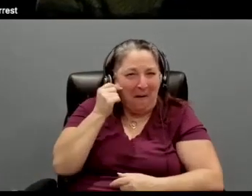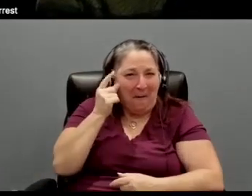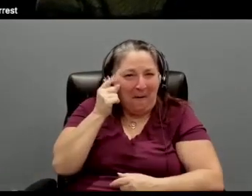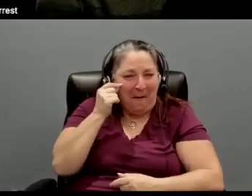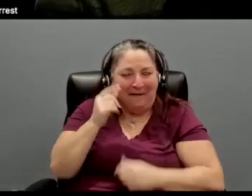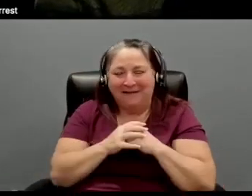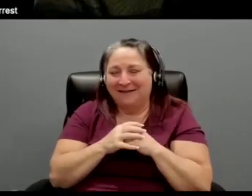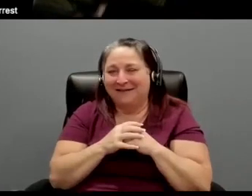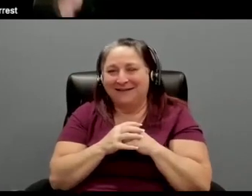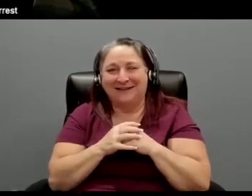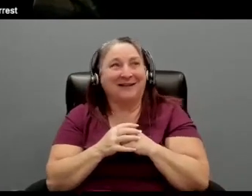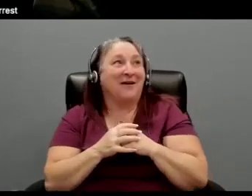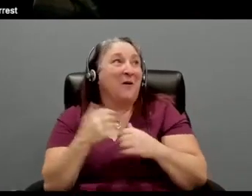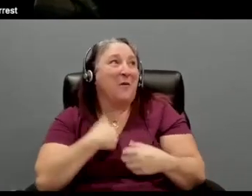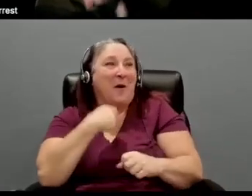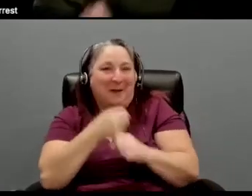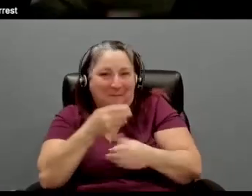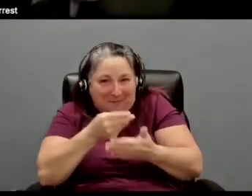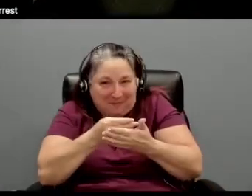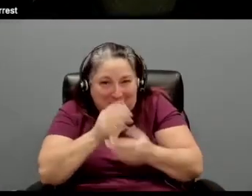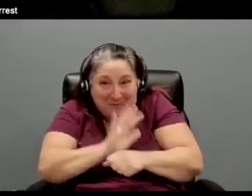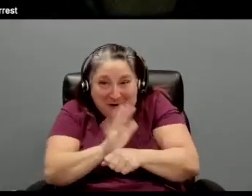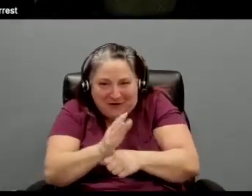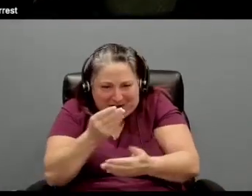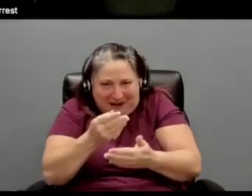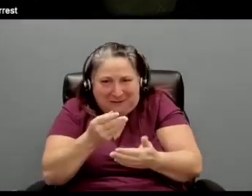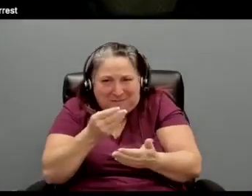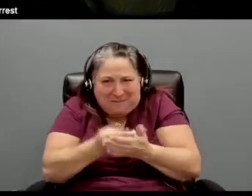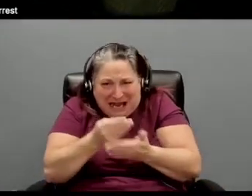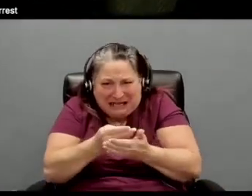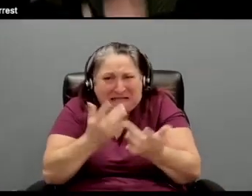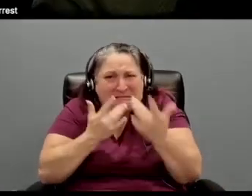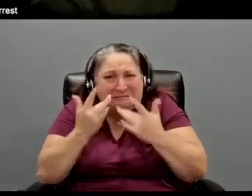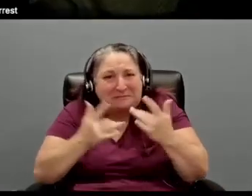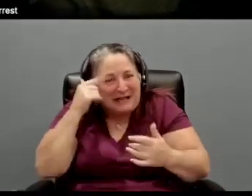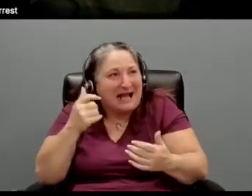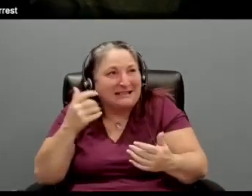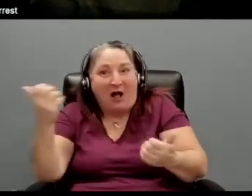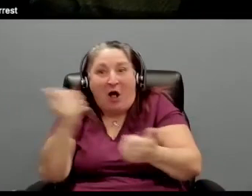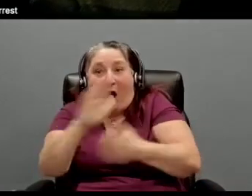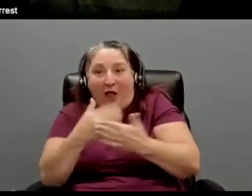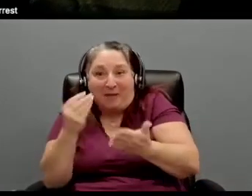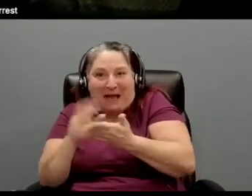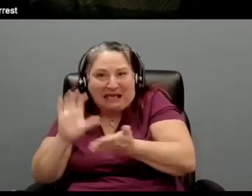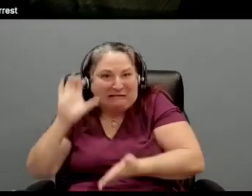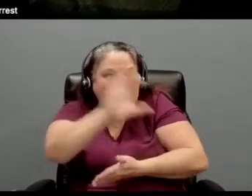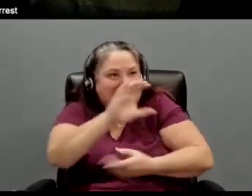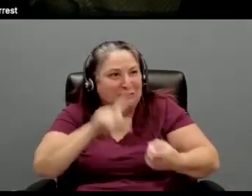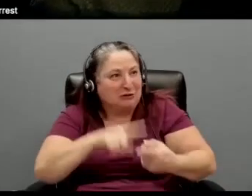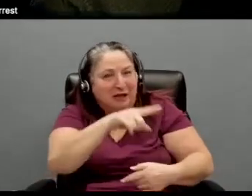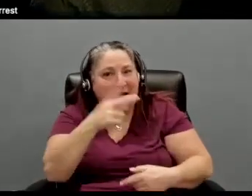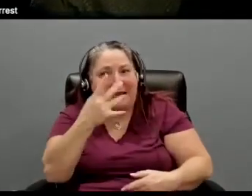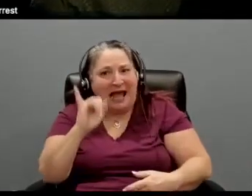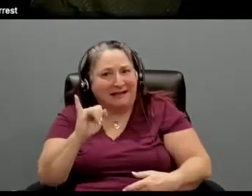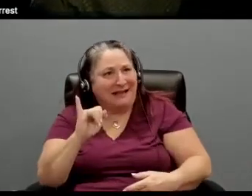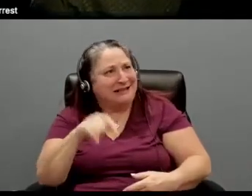you know, most, but we made a budget. We made the movie on a shoestring because we gave Barry the whole budget. Barry, your camera's off. We can't see you. I didn't know you were going to be